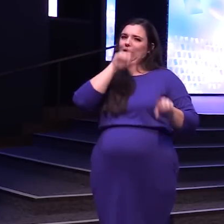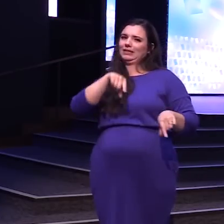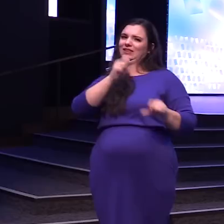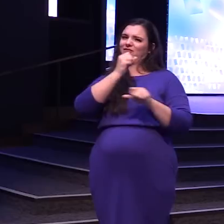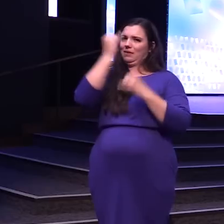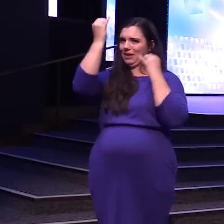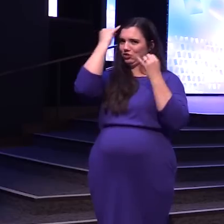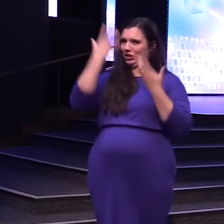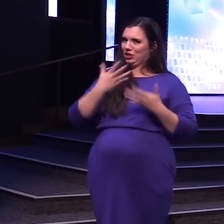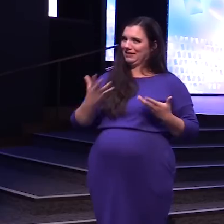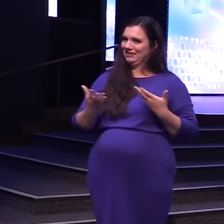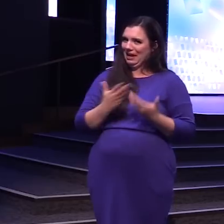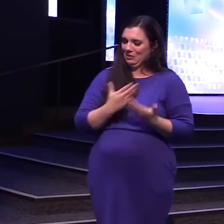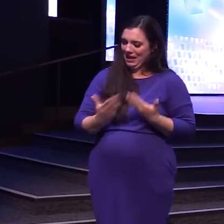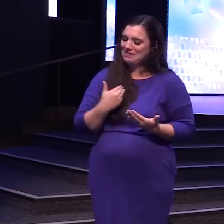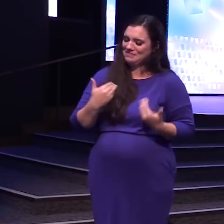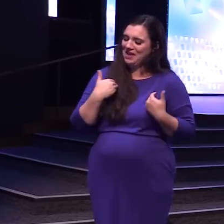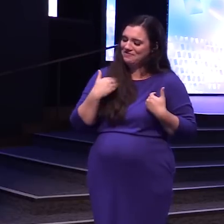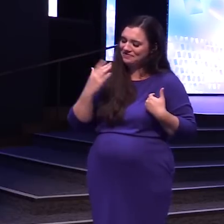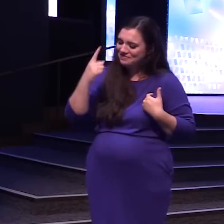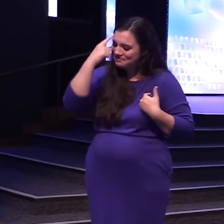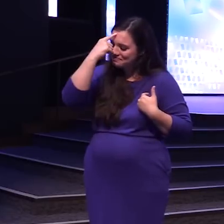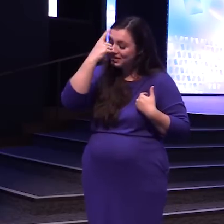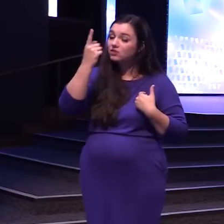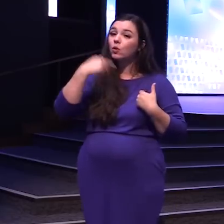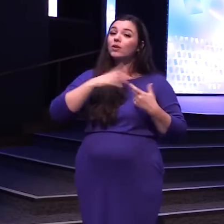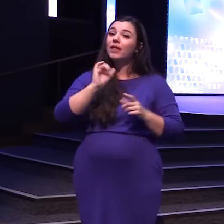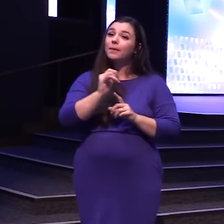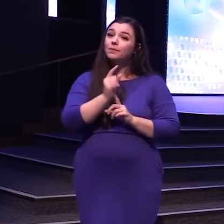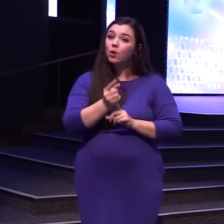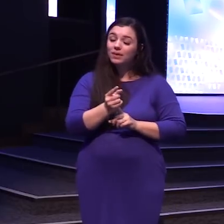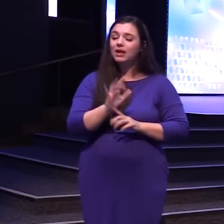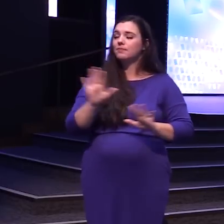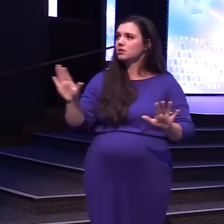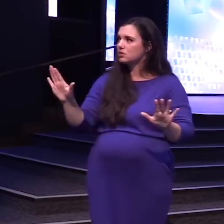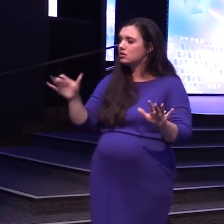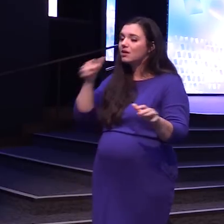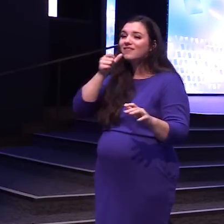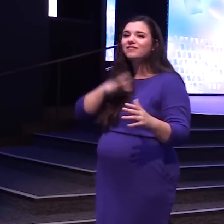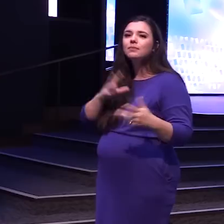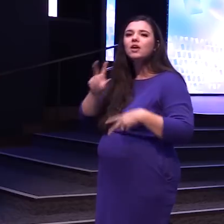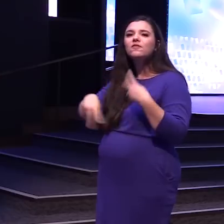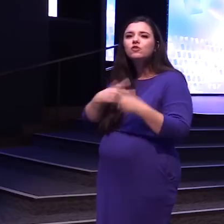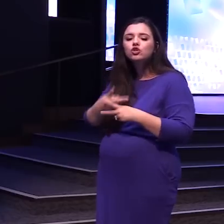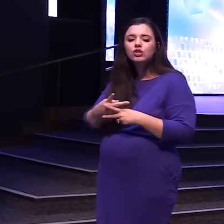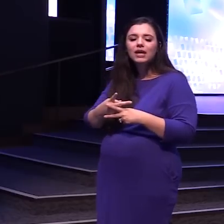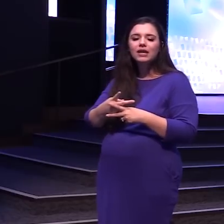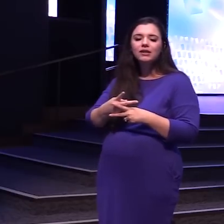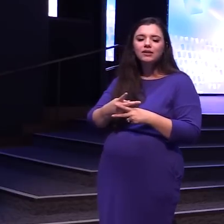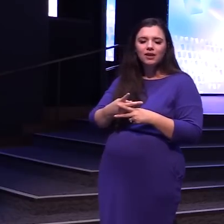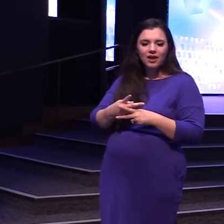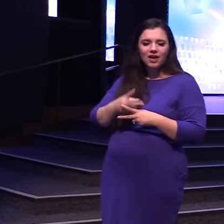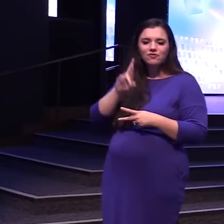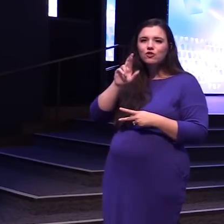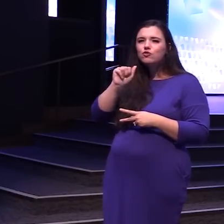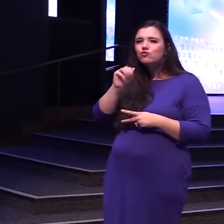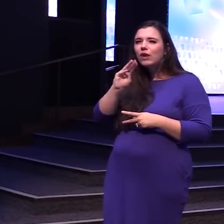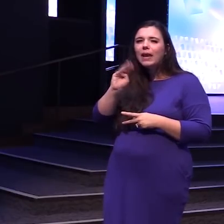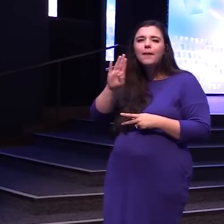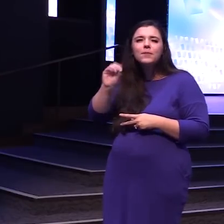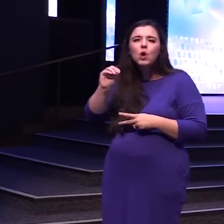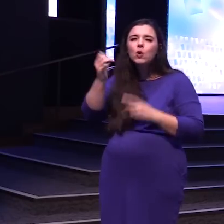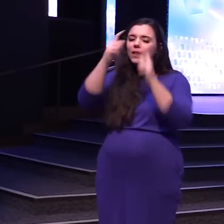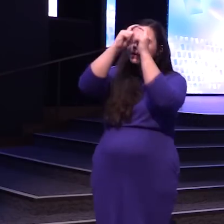As it is So In the moment I turn into Like the female Version Of Rambo And I've got Like a